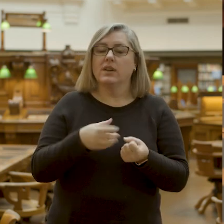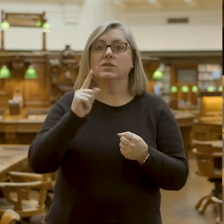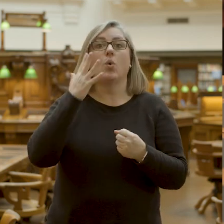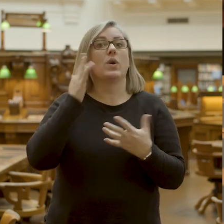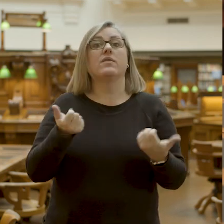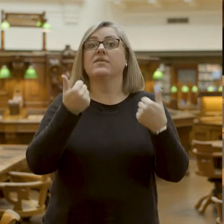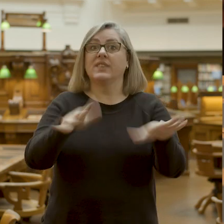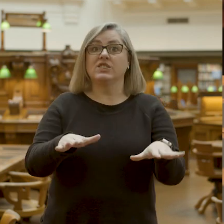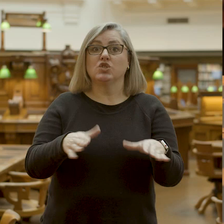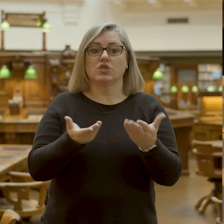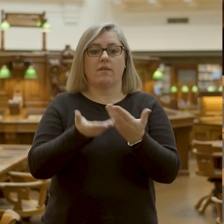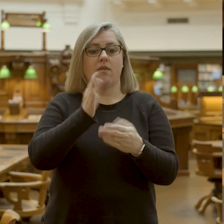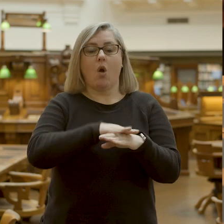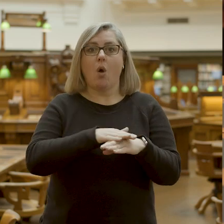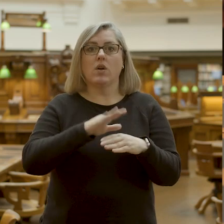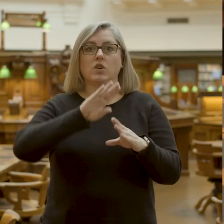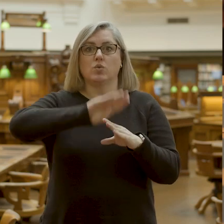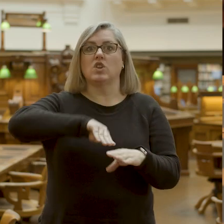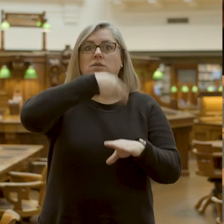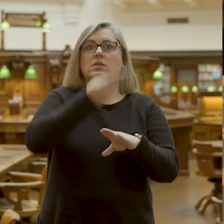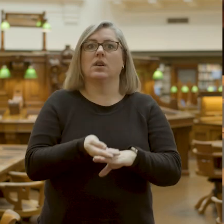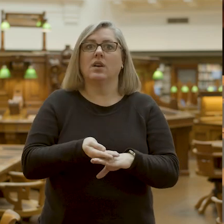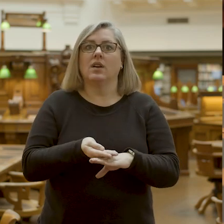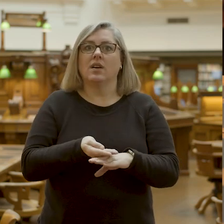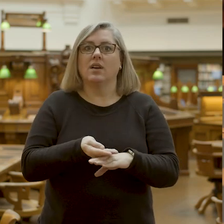folding it up, you just have to flip the packet upside down,